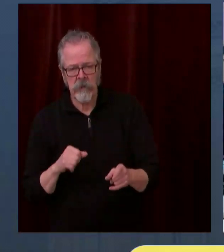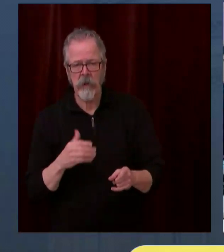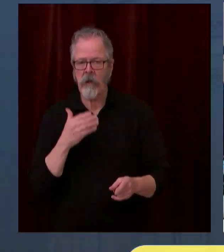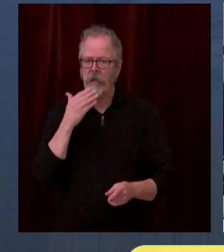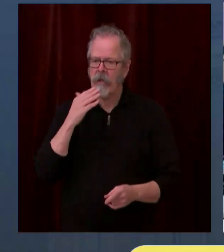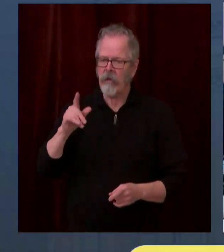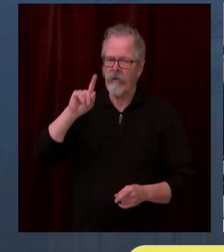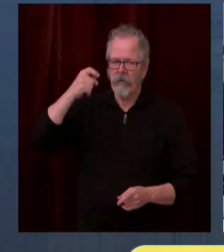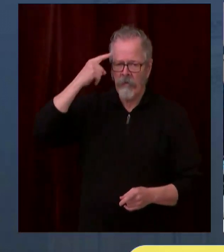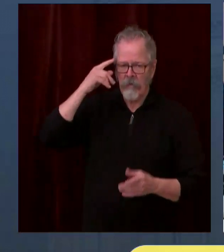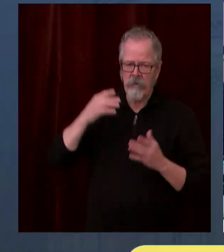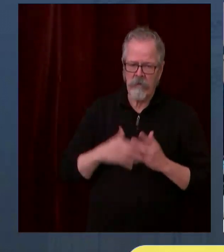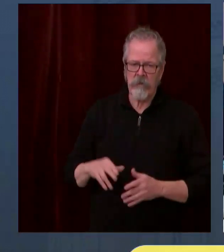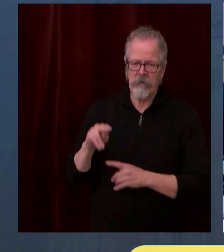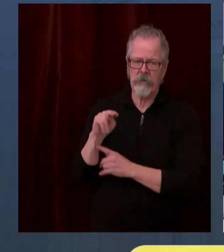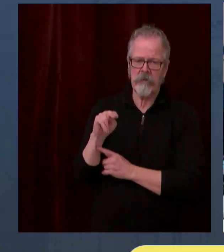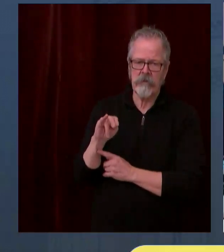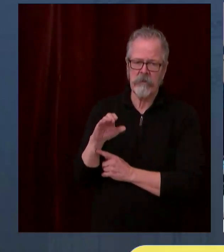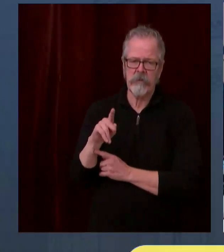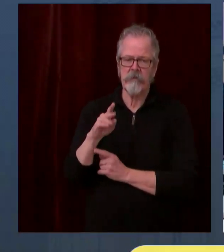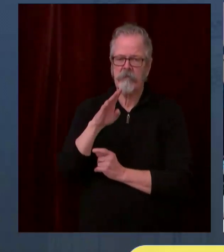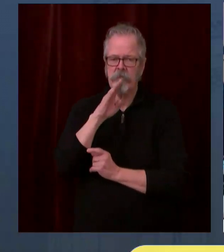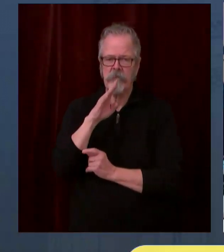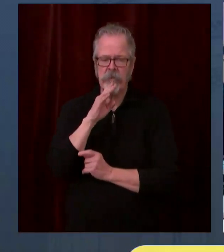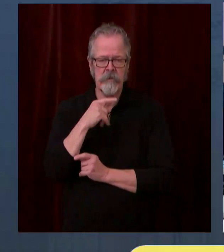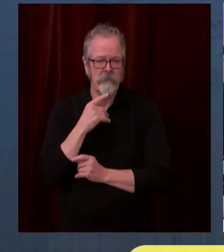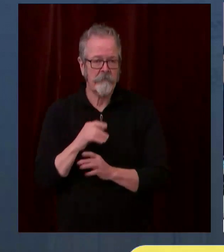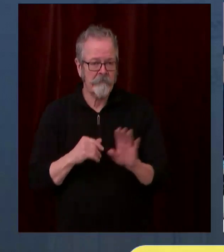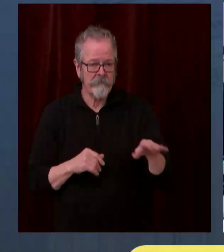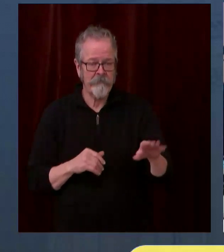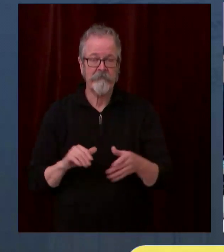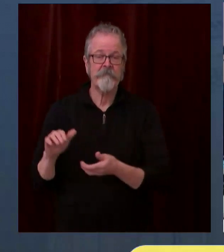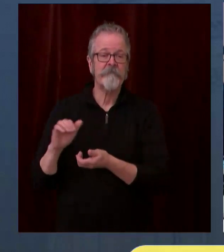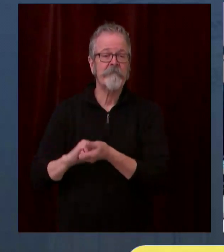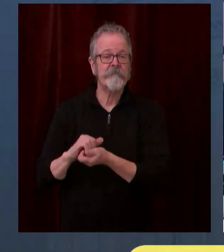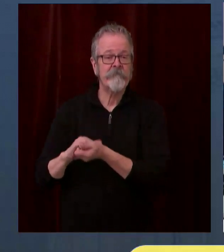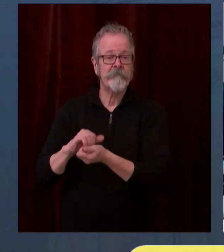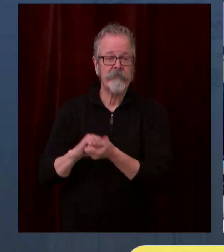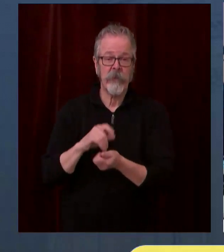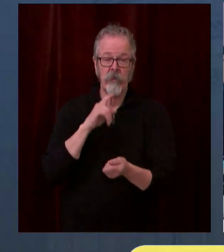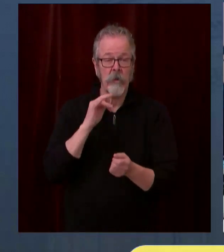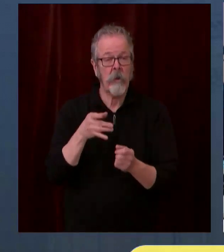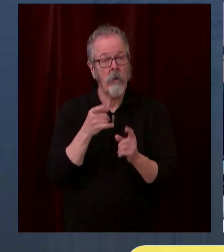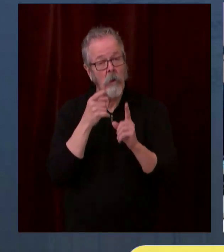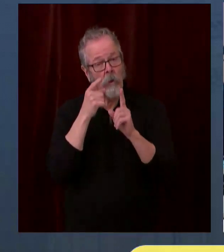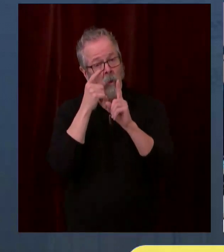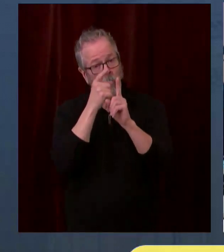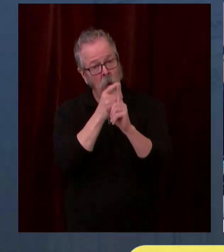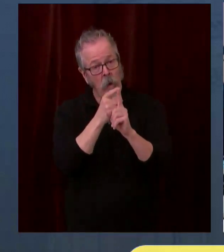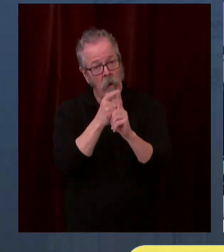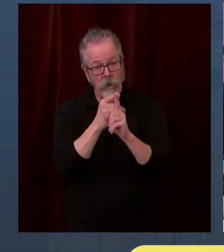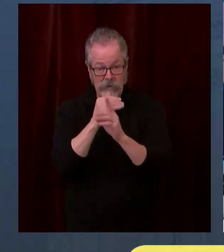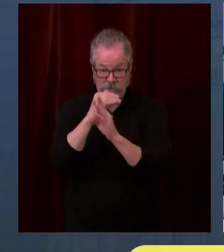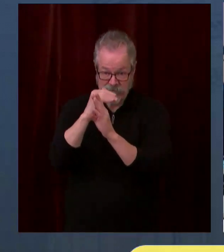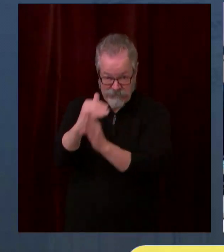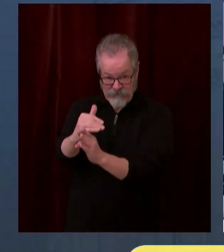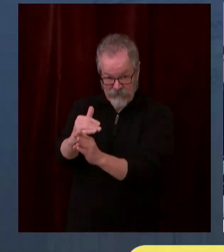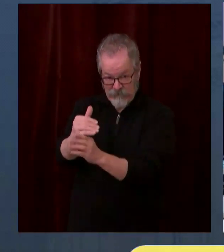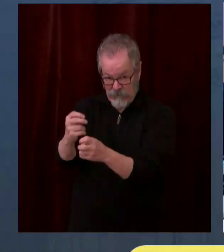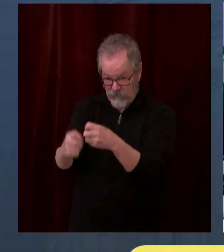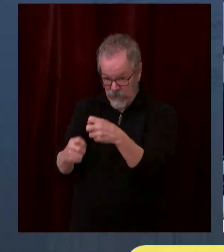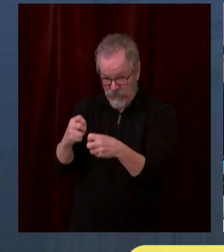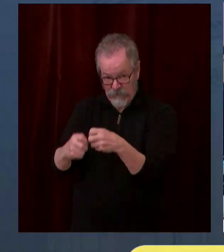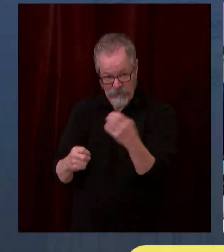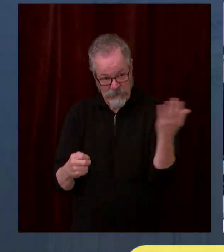these resources to make sure that we're solving problems and removing barriers in real time and making sure that we have the most efficient